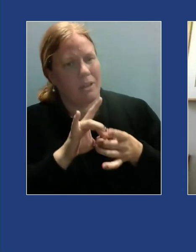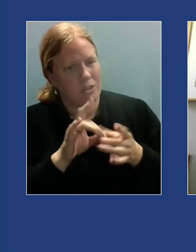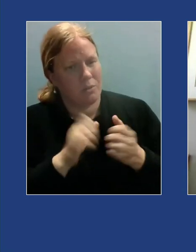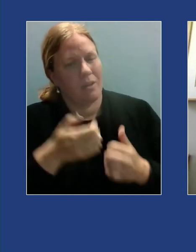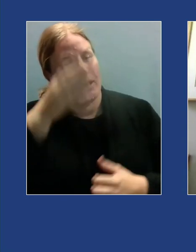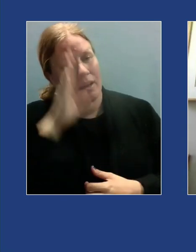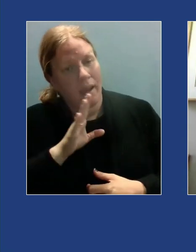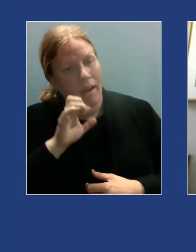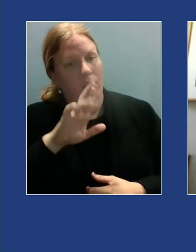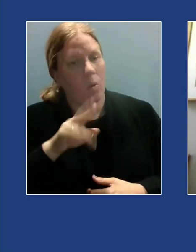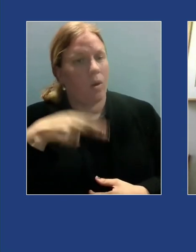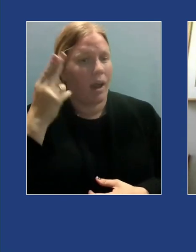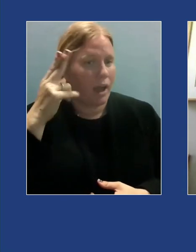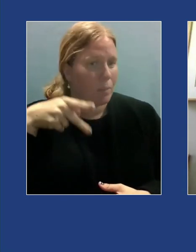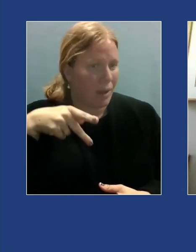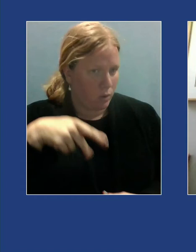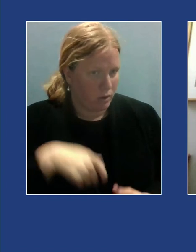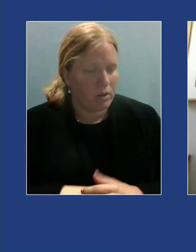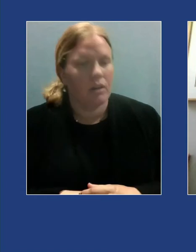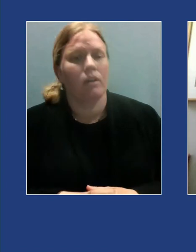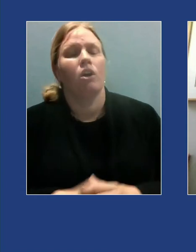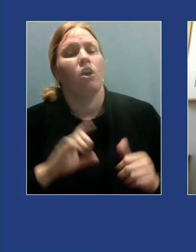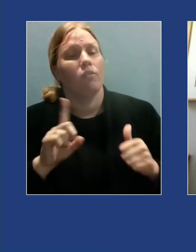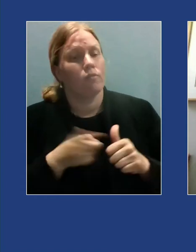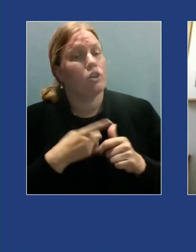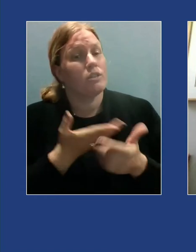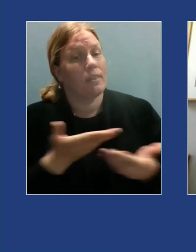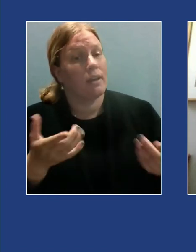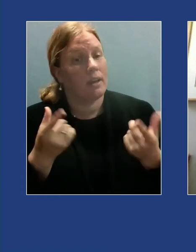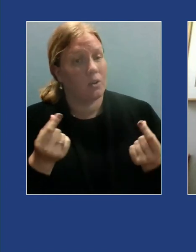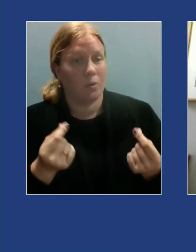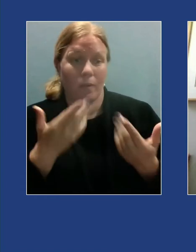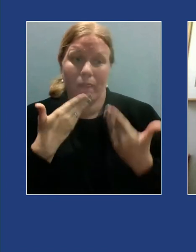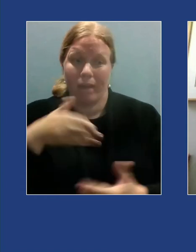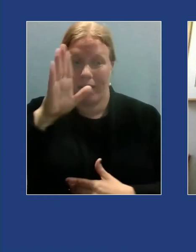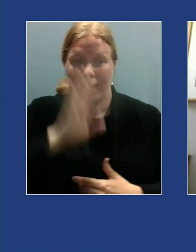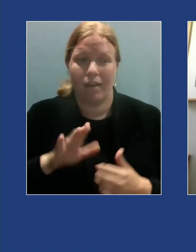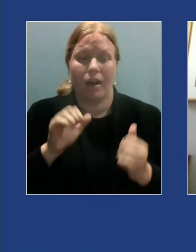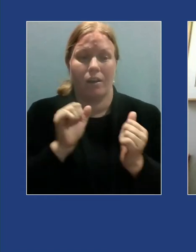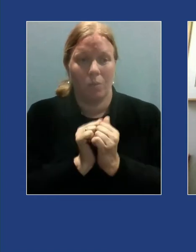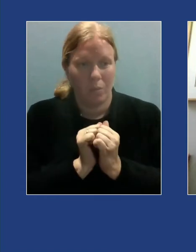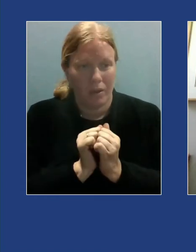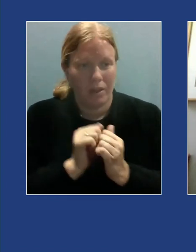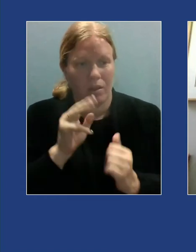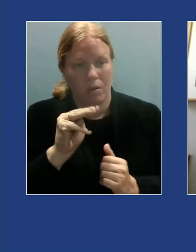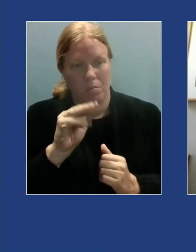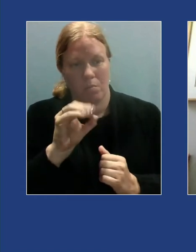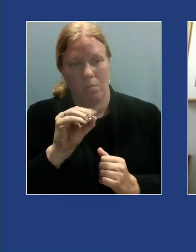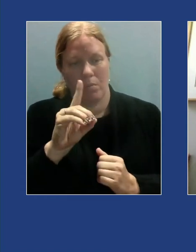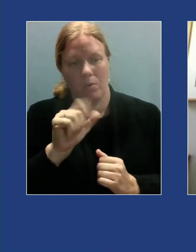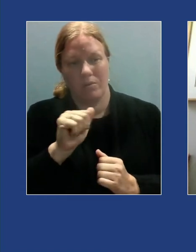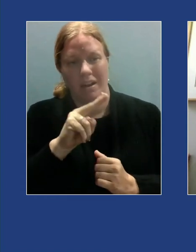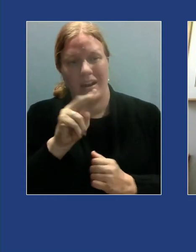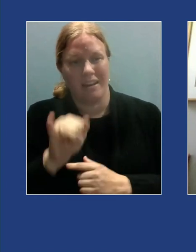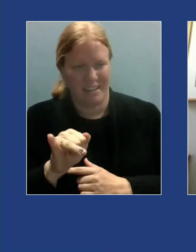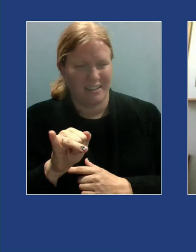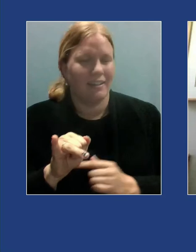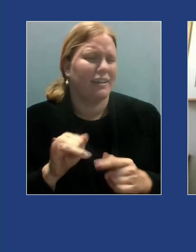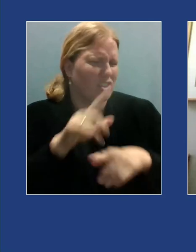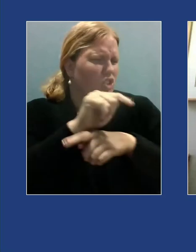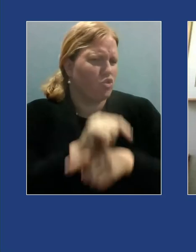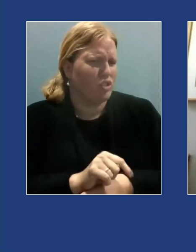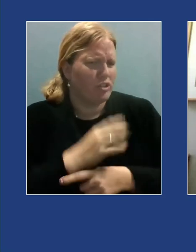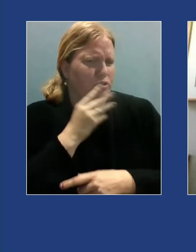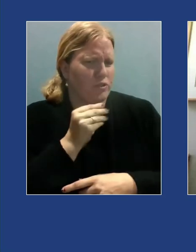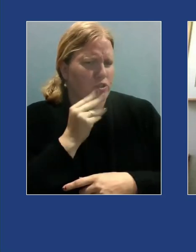power the first thing I do when I wake up now is thank God with moda ani a traditional Jewish prayer the text says